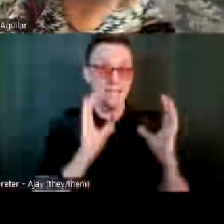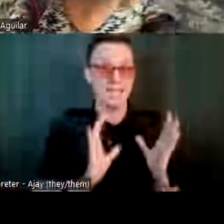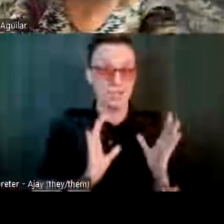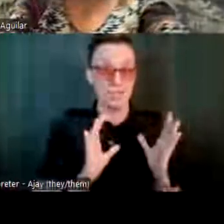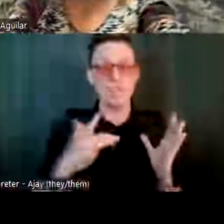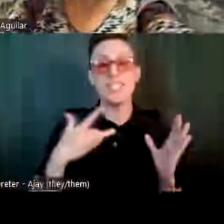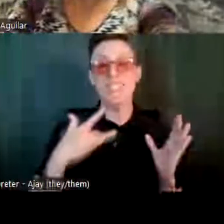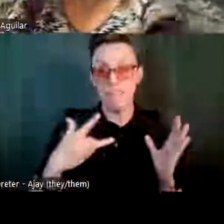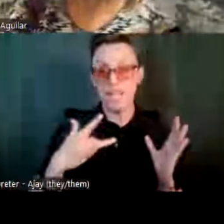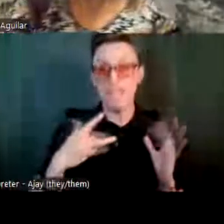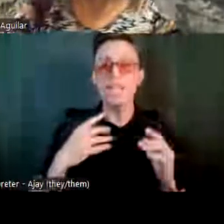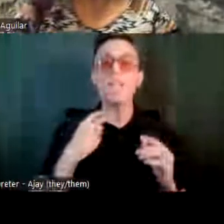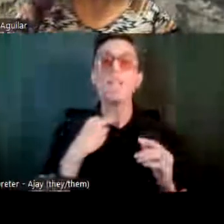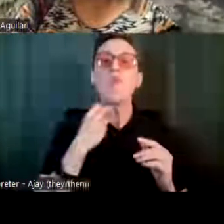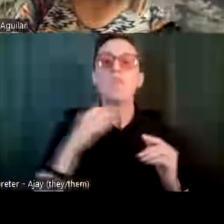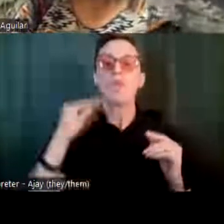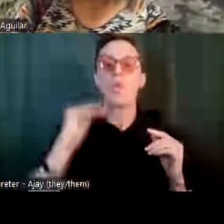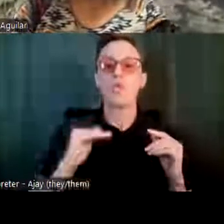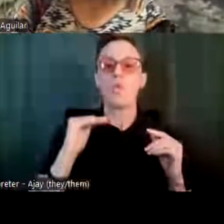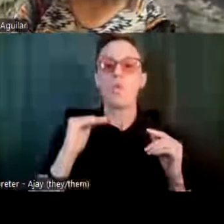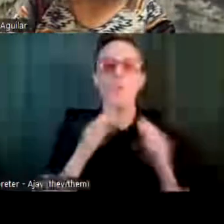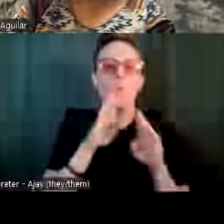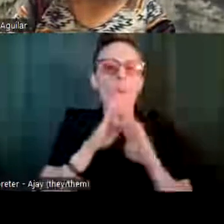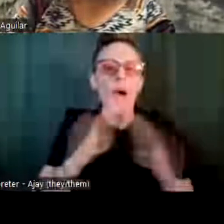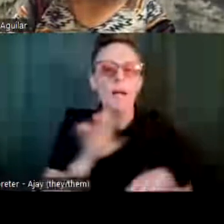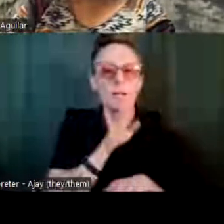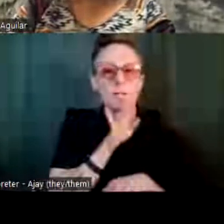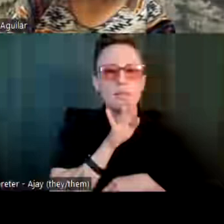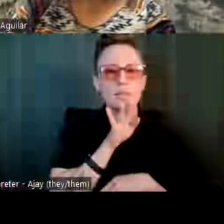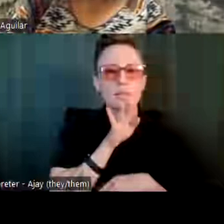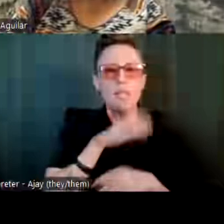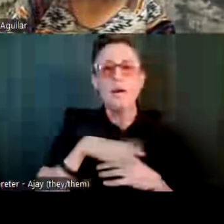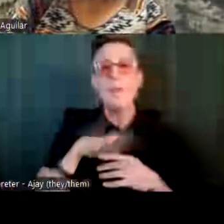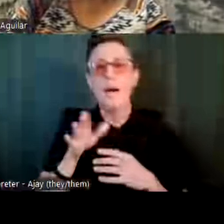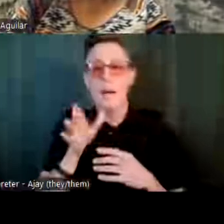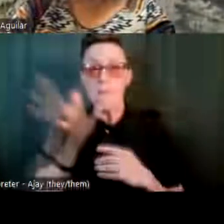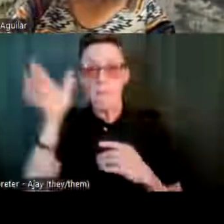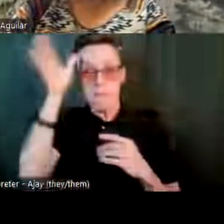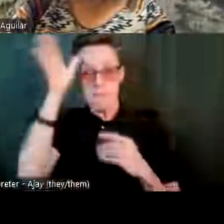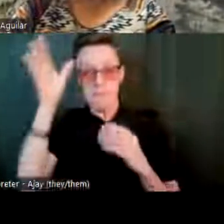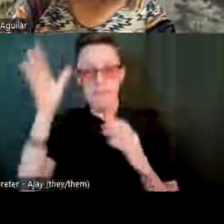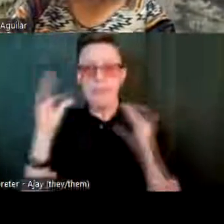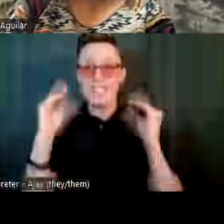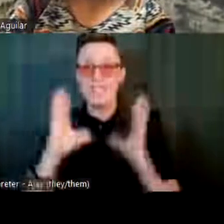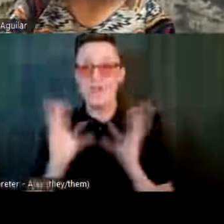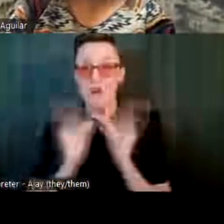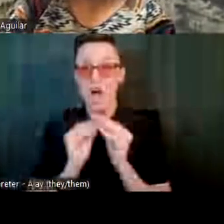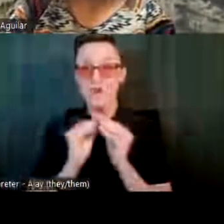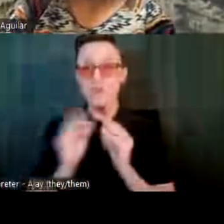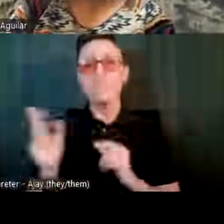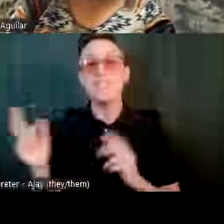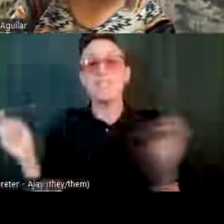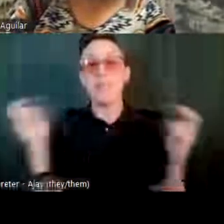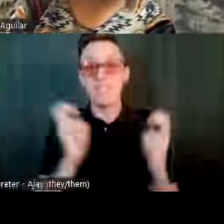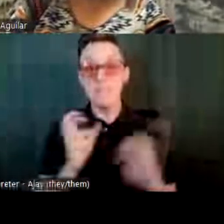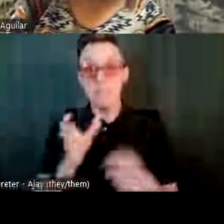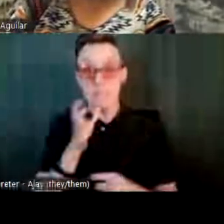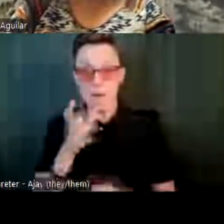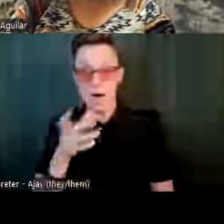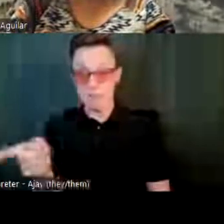low tone, very, very soft. And then when like a parent's conference would come around, my mom's like, oh yeah, he has hearing difficulties. He went,